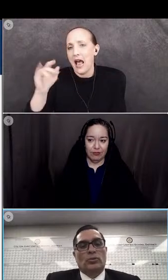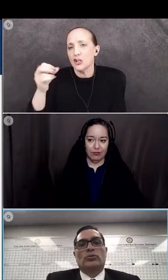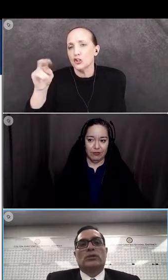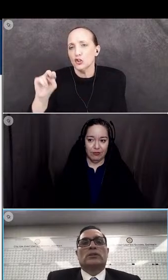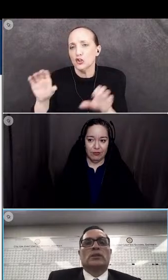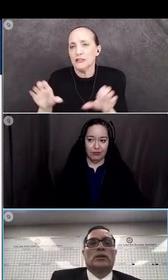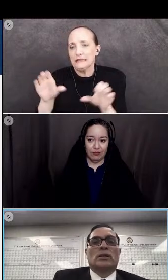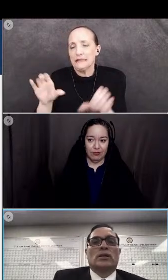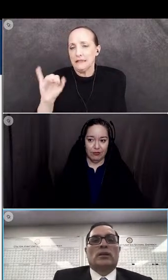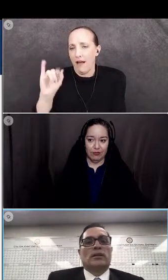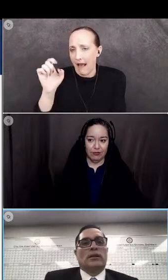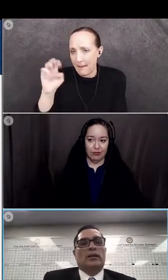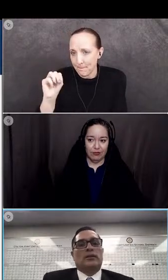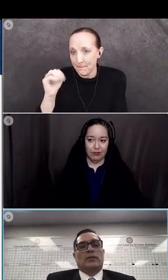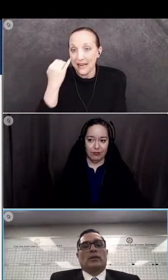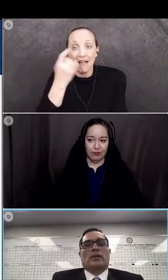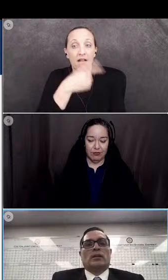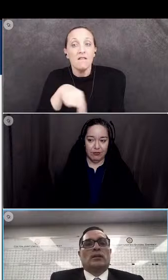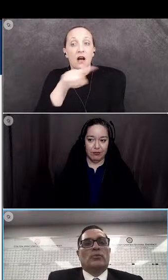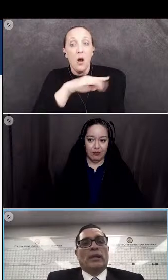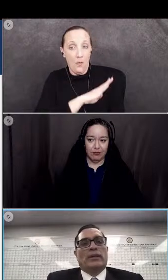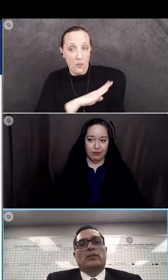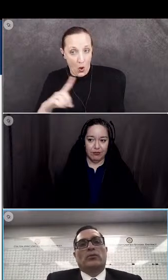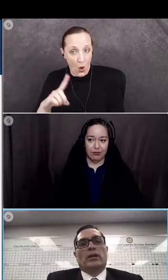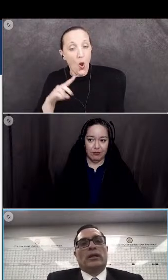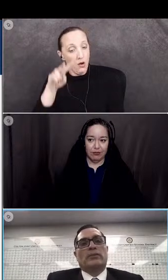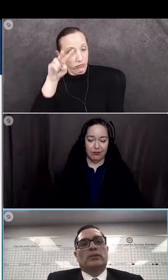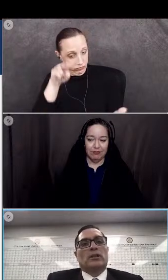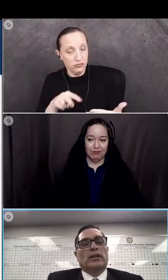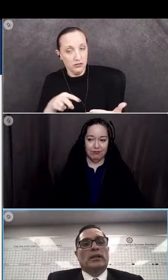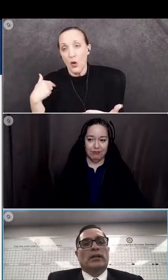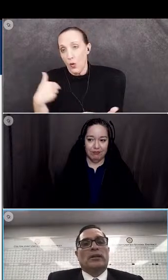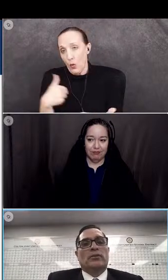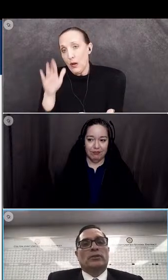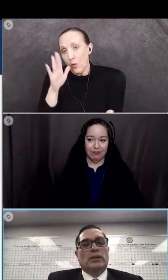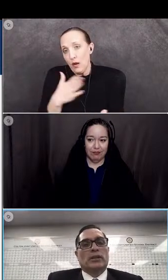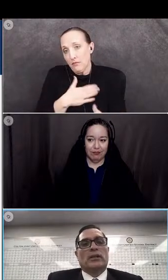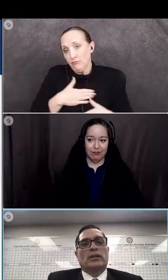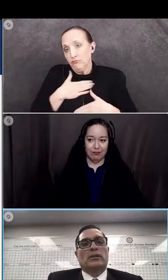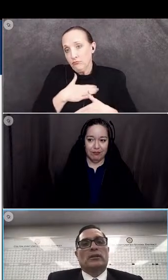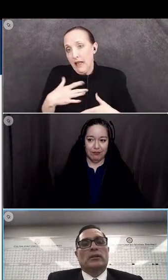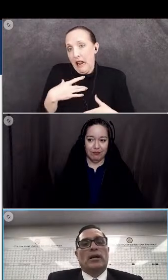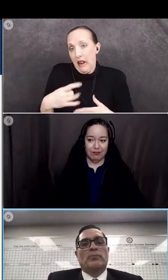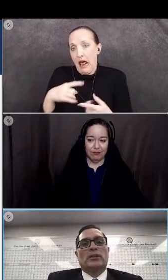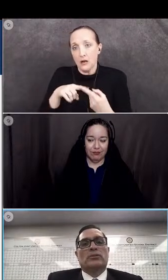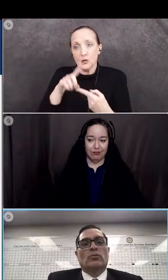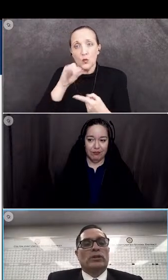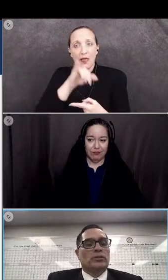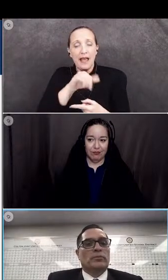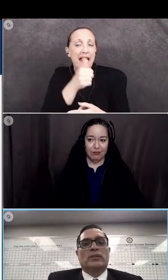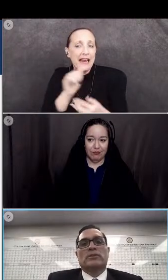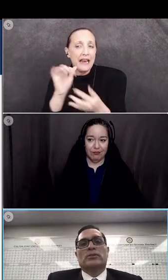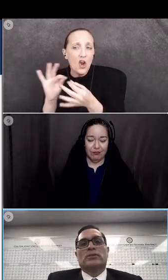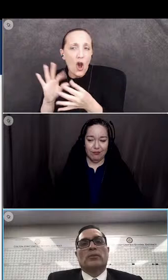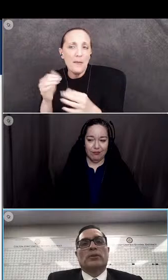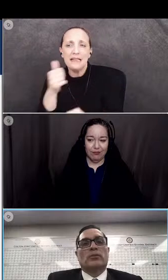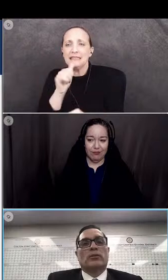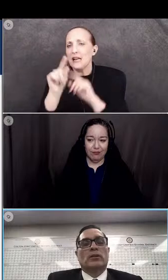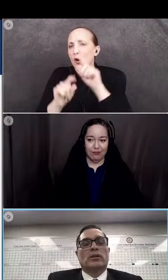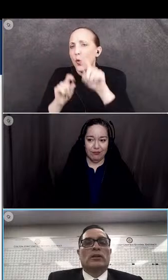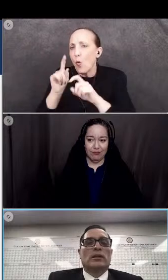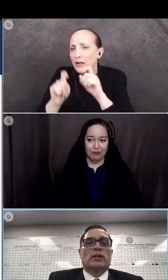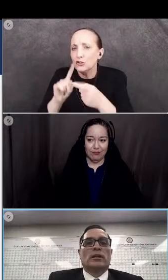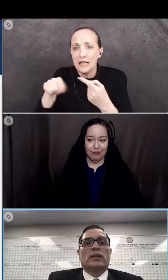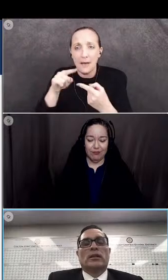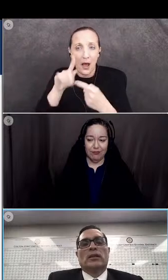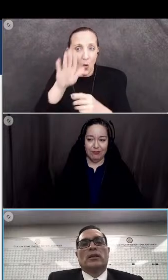so chooses and uh we'd like to do that obviously uh if there's any uh comments or questions about the vision statement